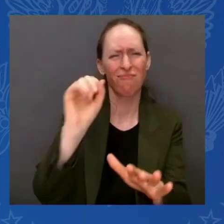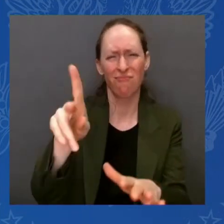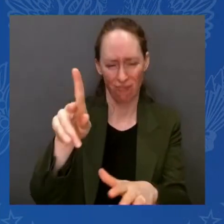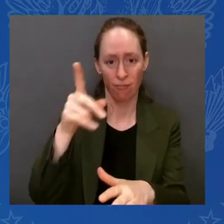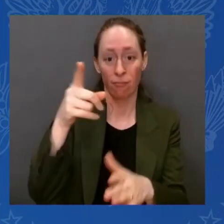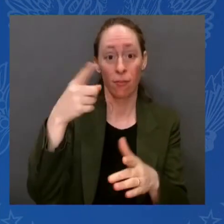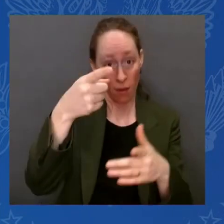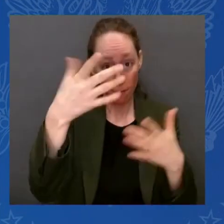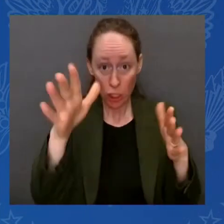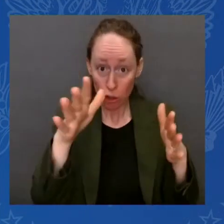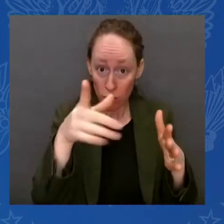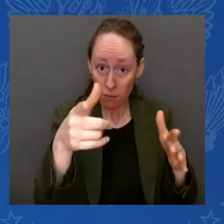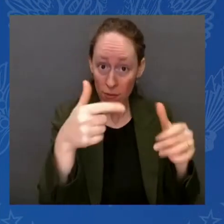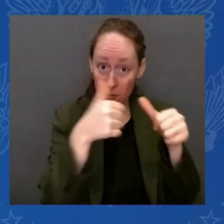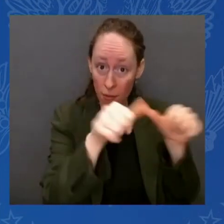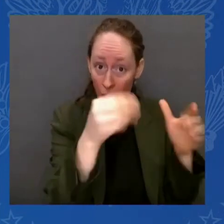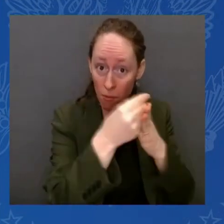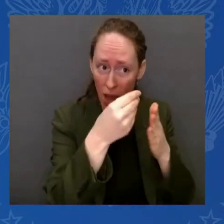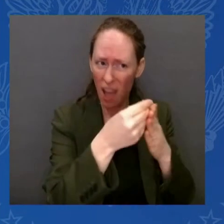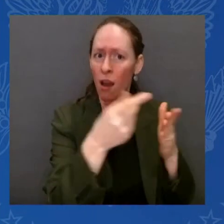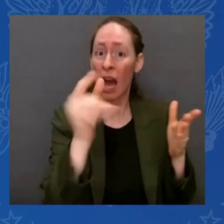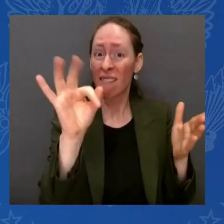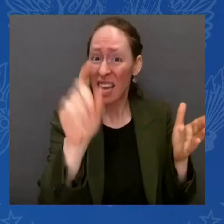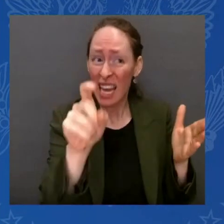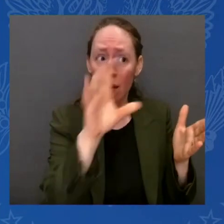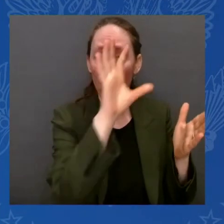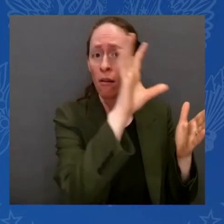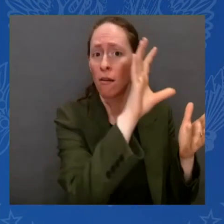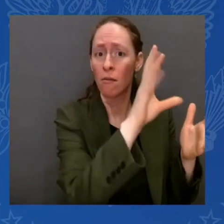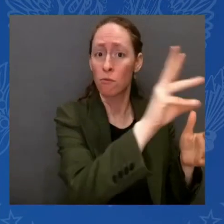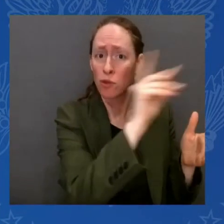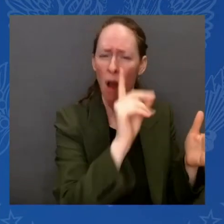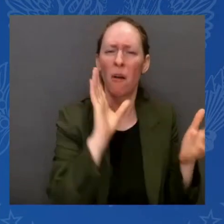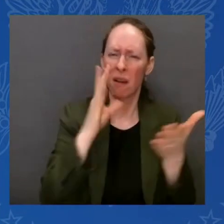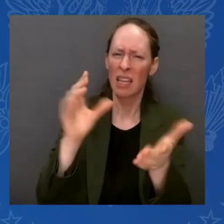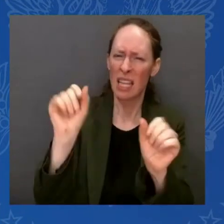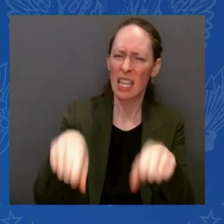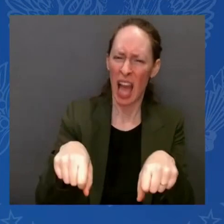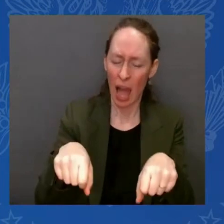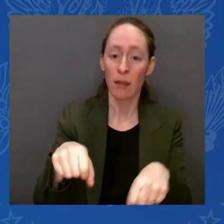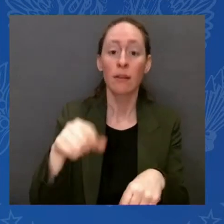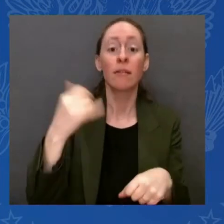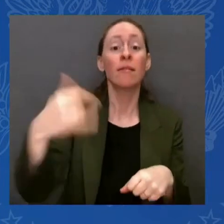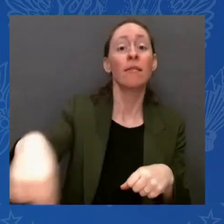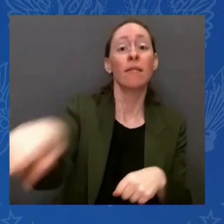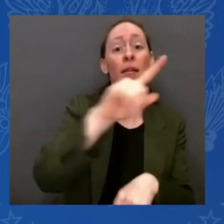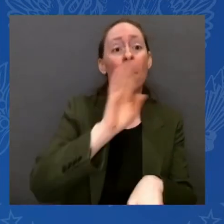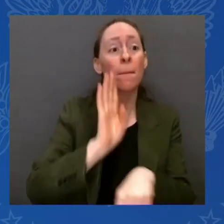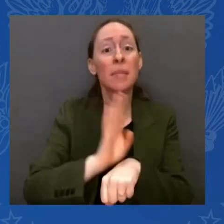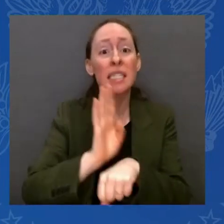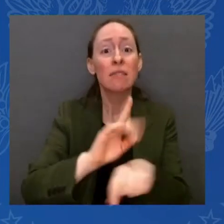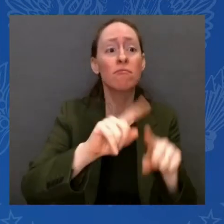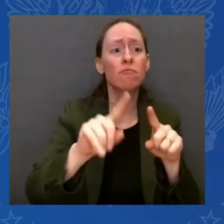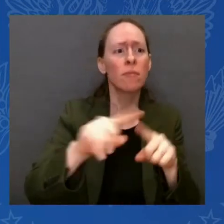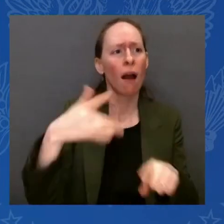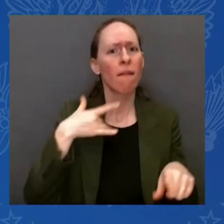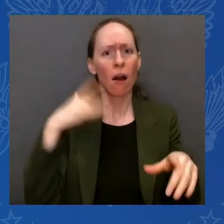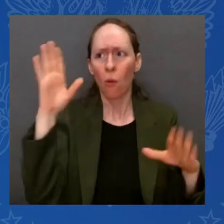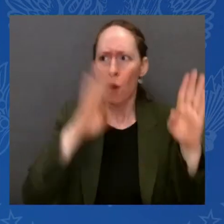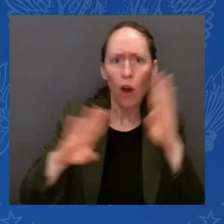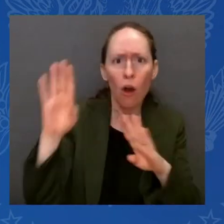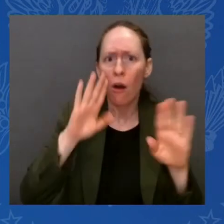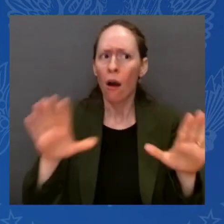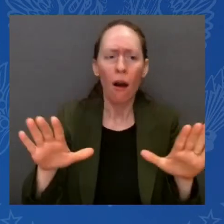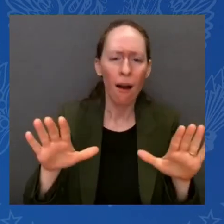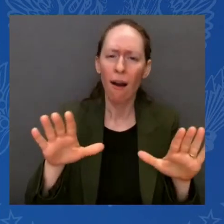knowing they'll be able to pay their workers and pay their bills. And their hardworking employees can breathe easier as well. Last week,